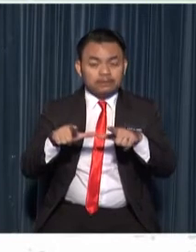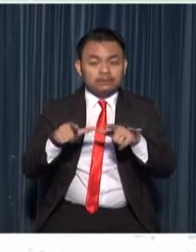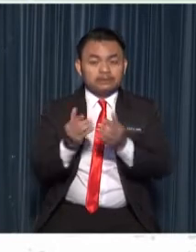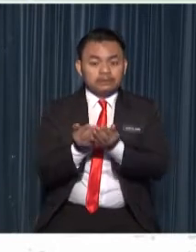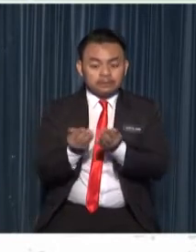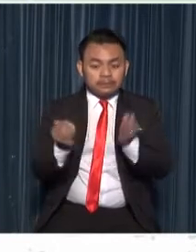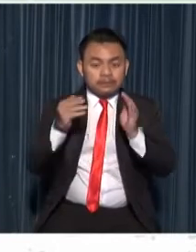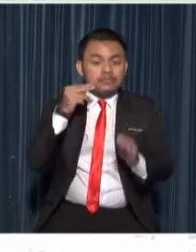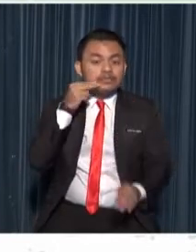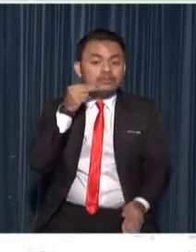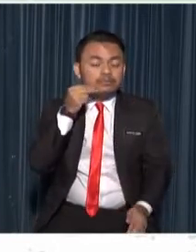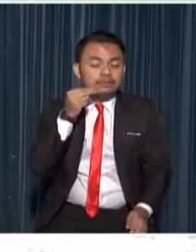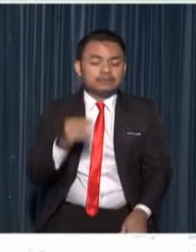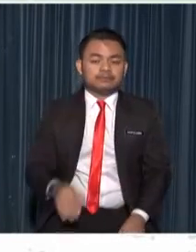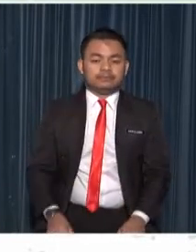medium